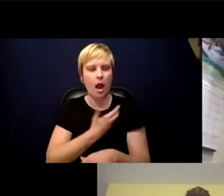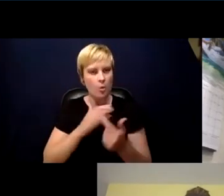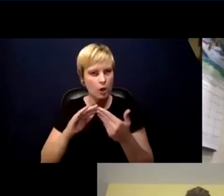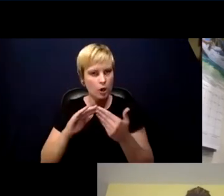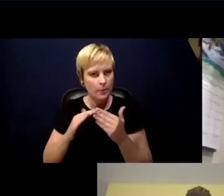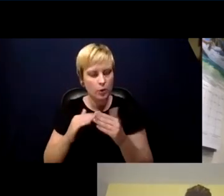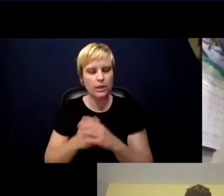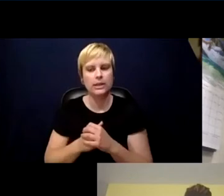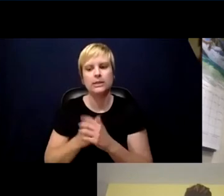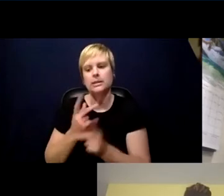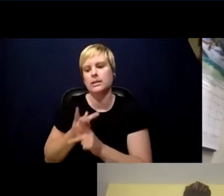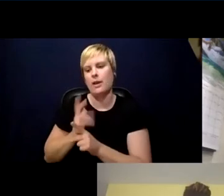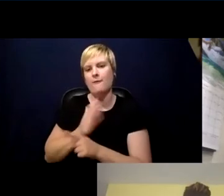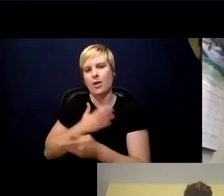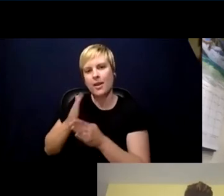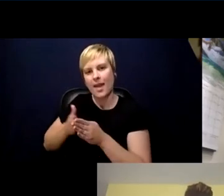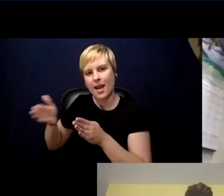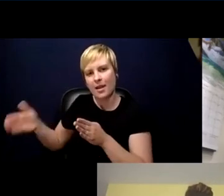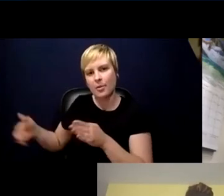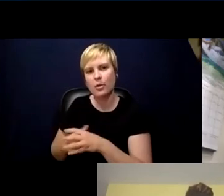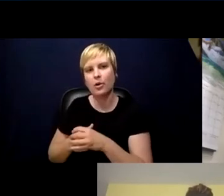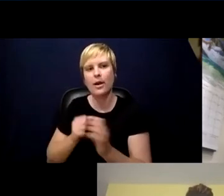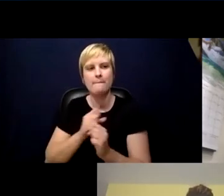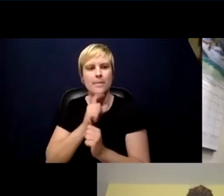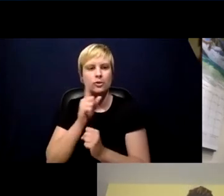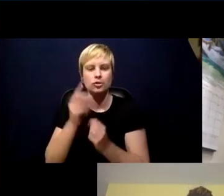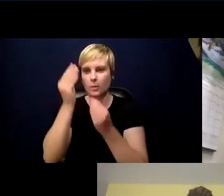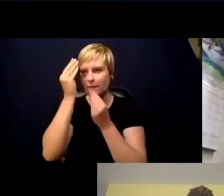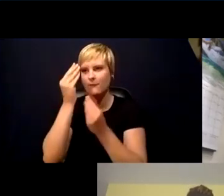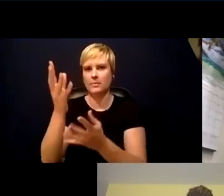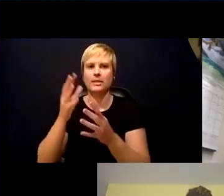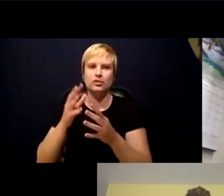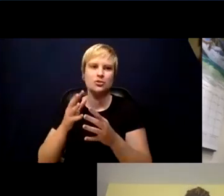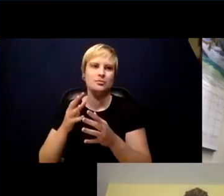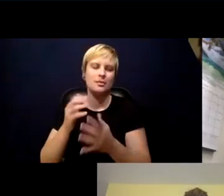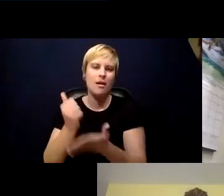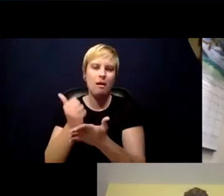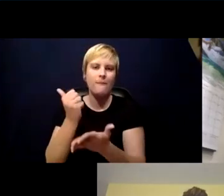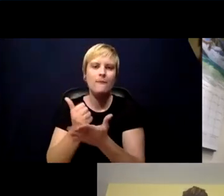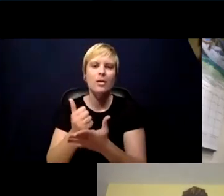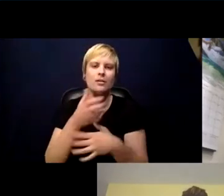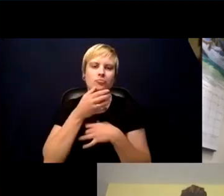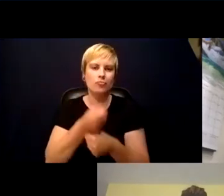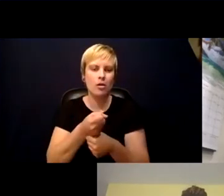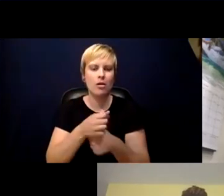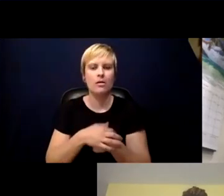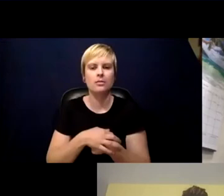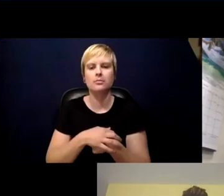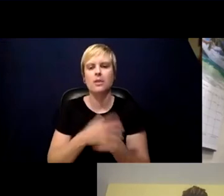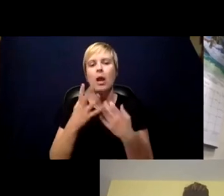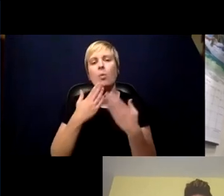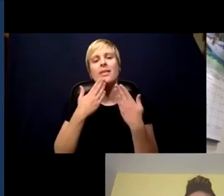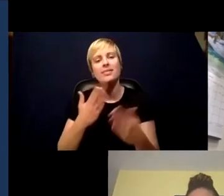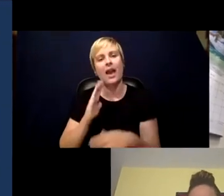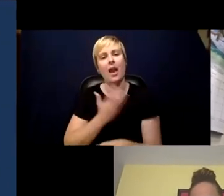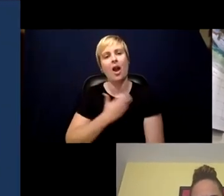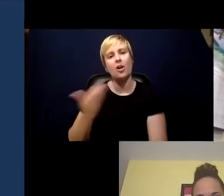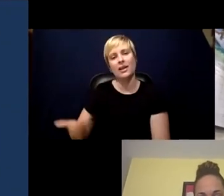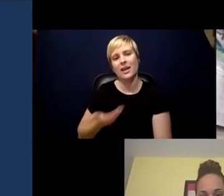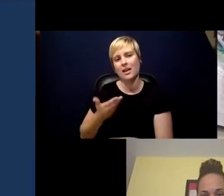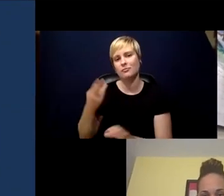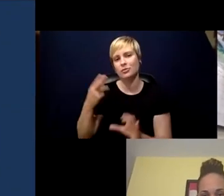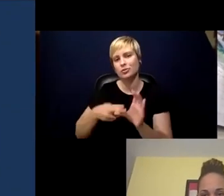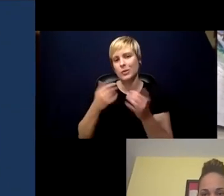care of our neighbors, make sure that we're getting information out that's helpful and trusted. I'd like to thank our guests for joining me today